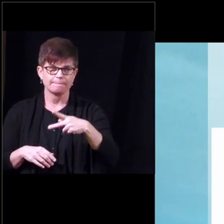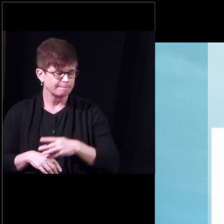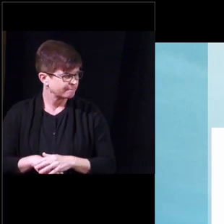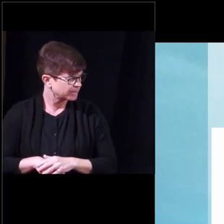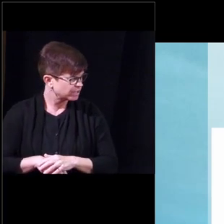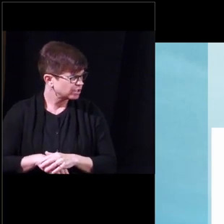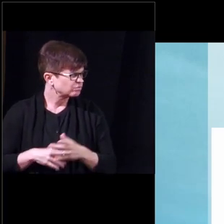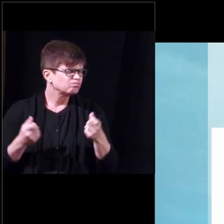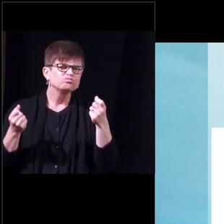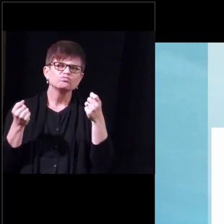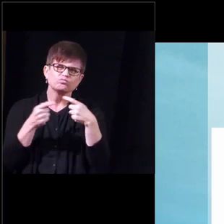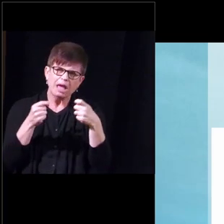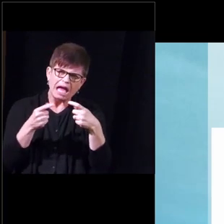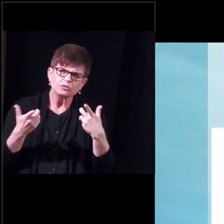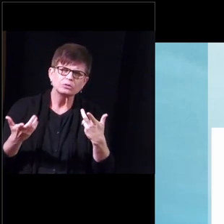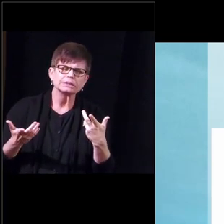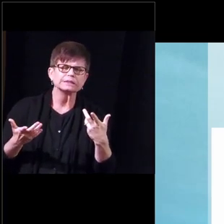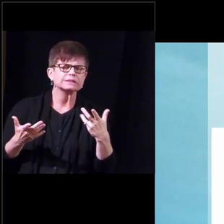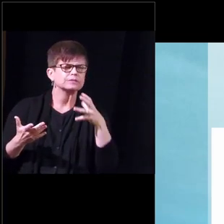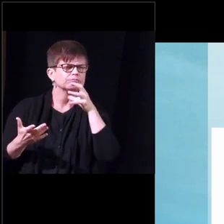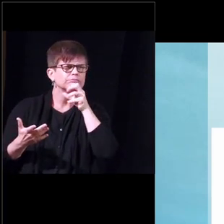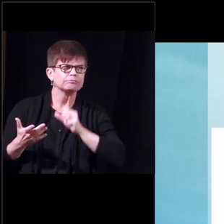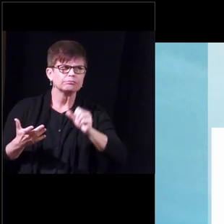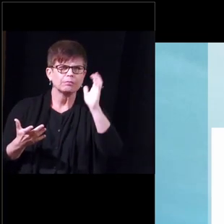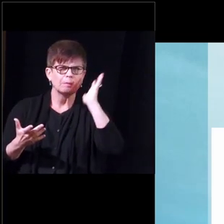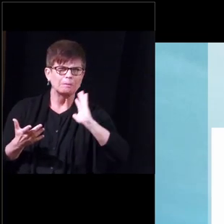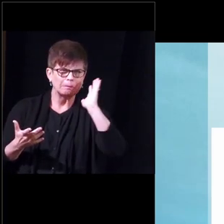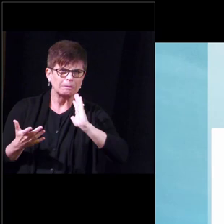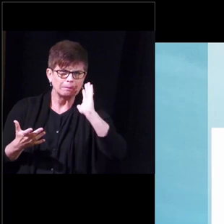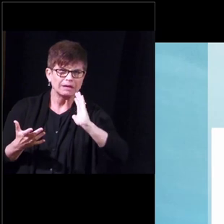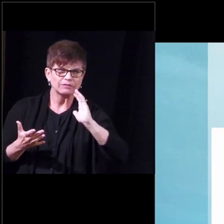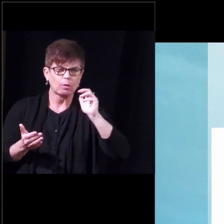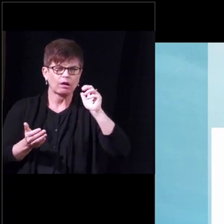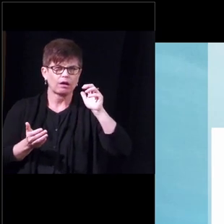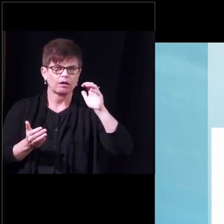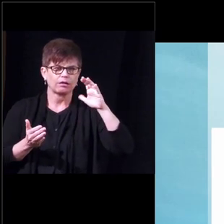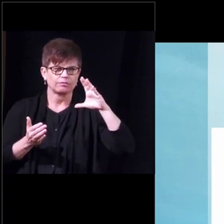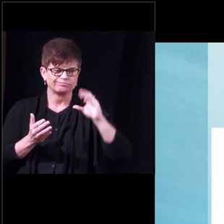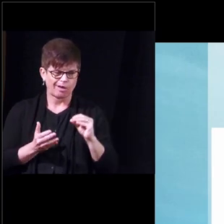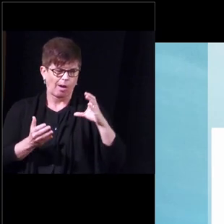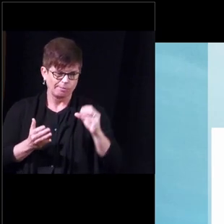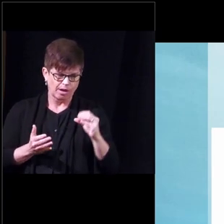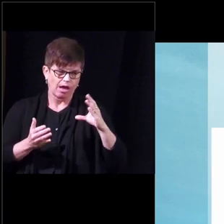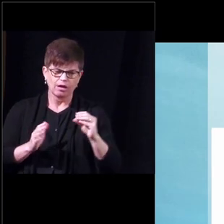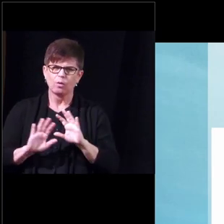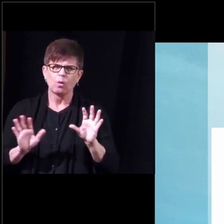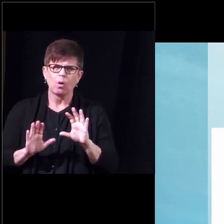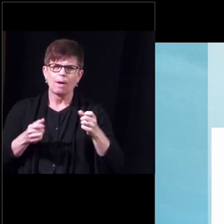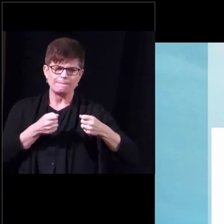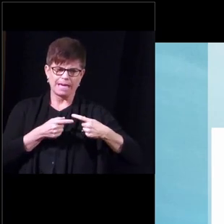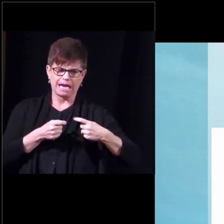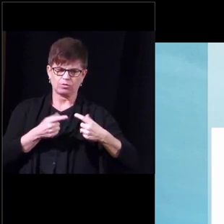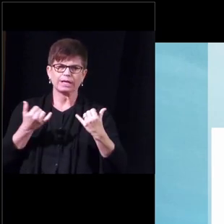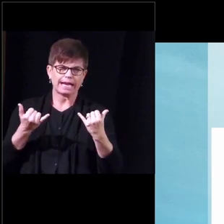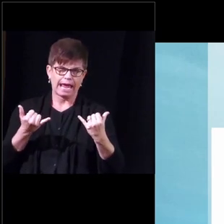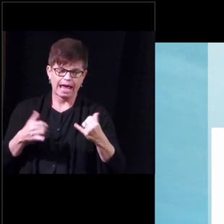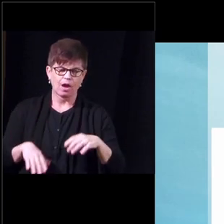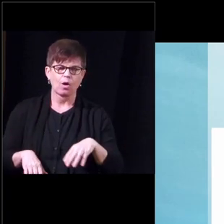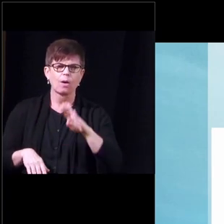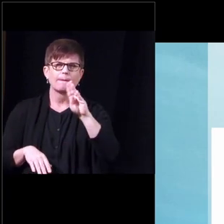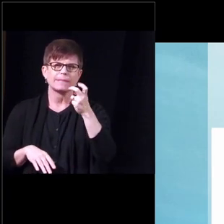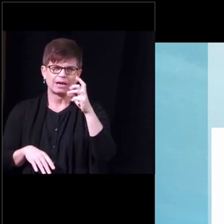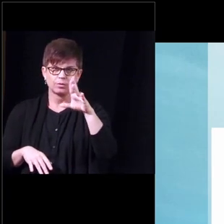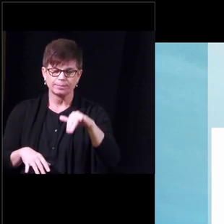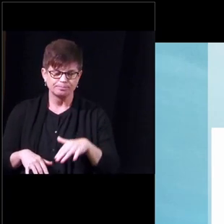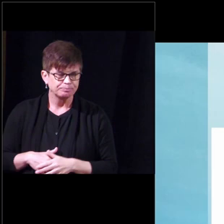it's battery operated the old-fashioned ones were hand were manual but it creates a vacuum inside the cylinder pulling blood into